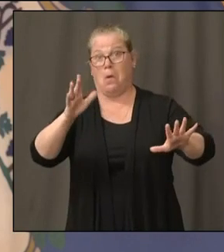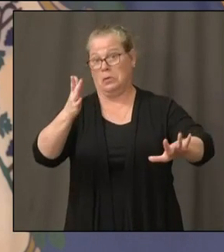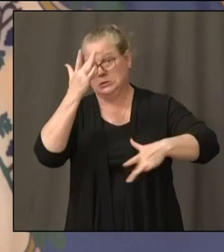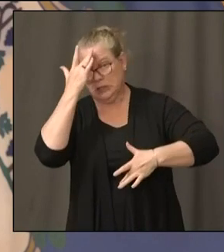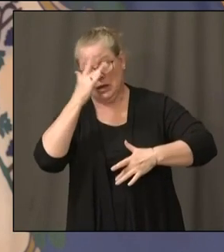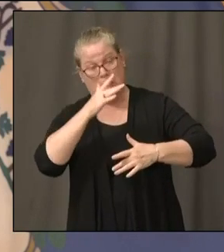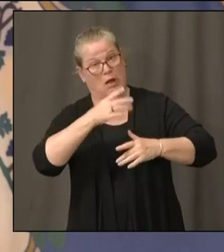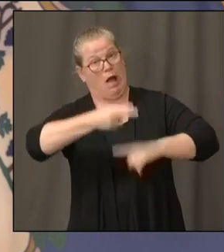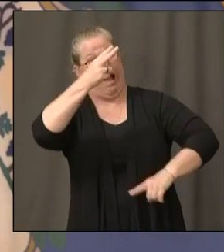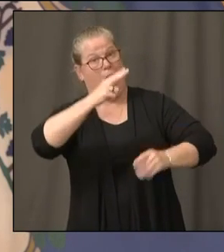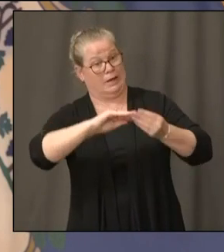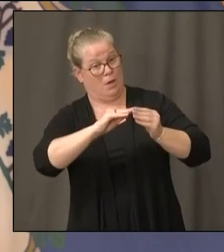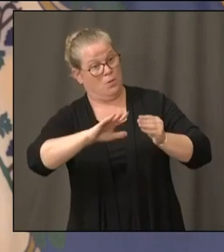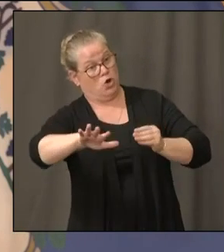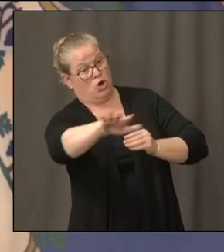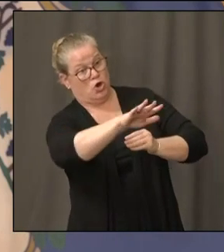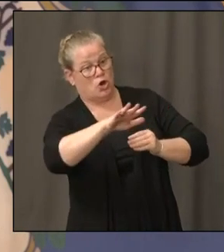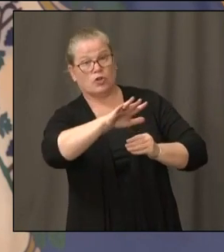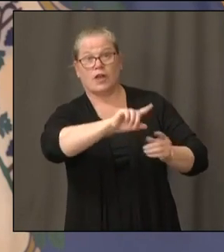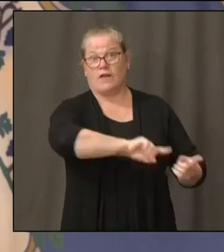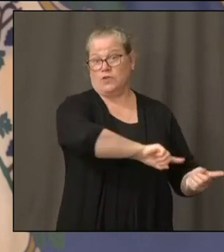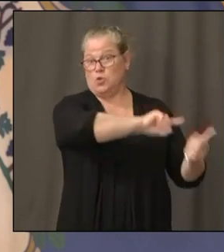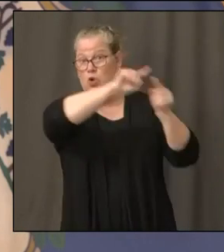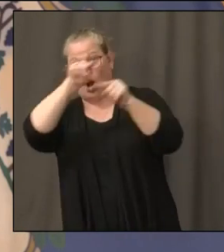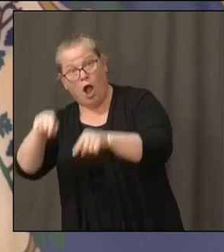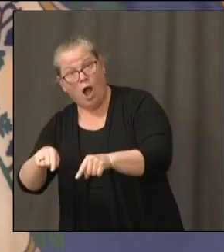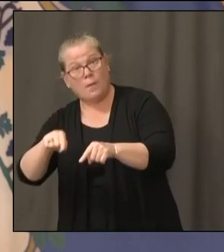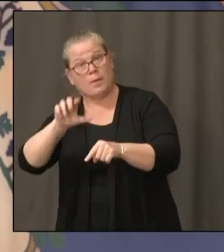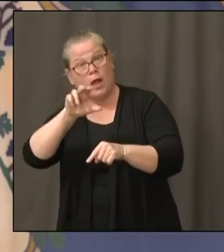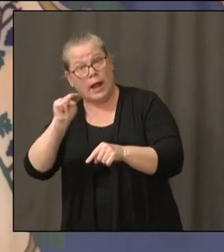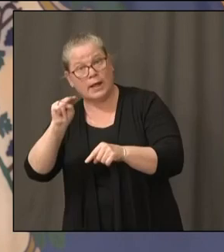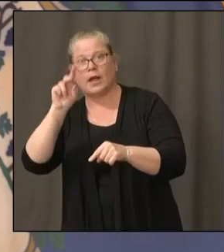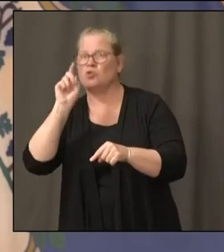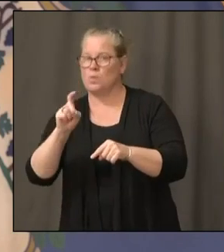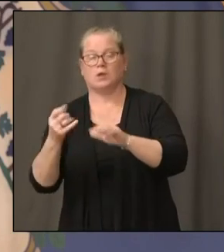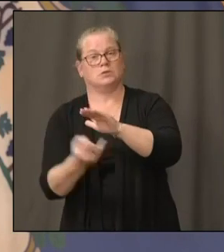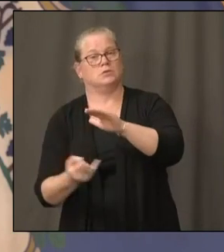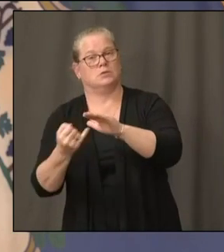We're not tracking down every out-of-state license plate, though. You're right about that.